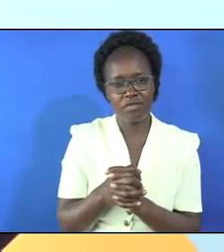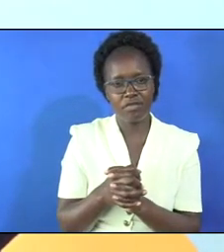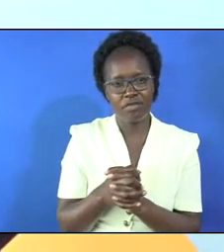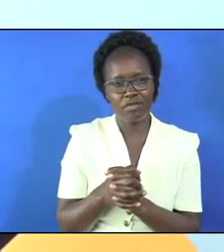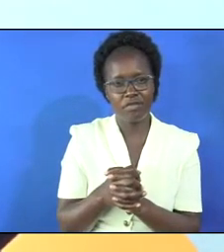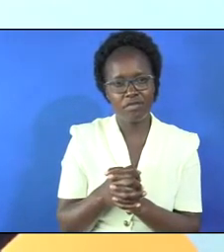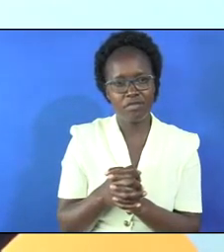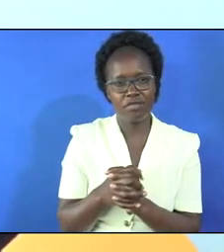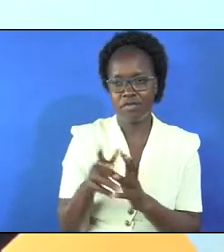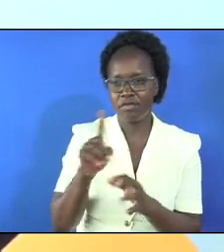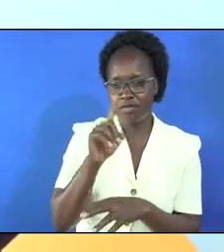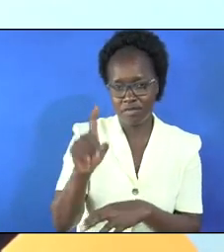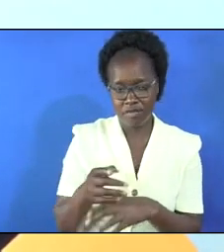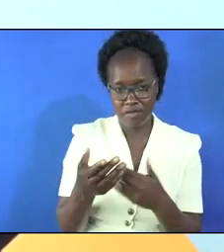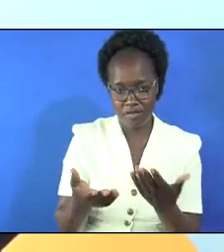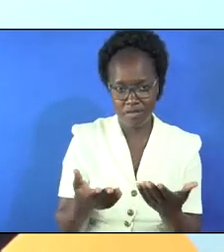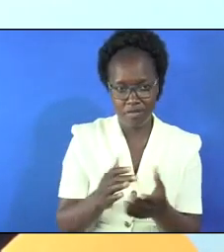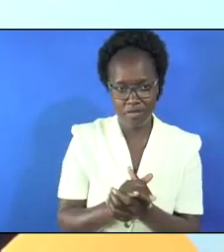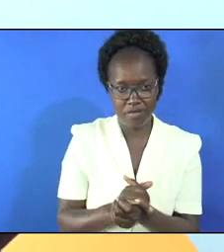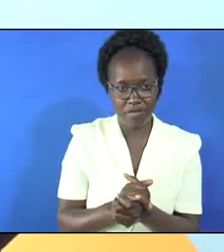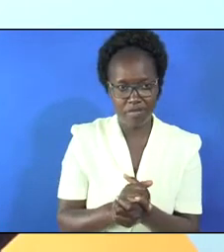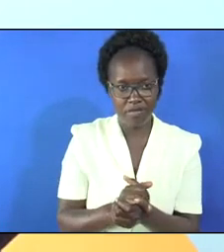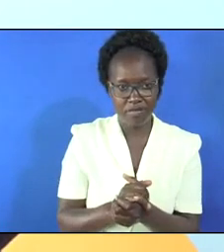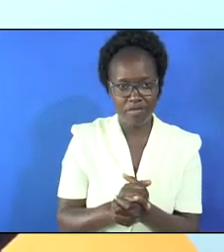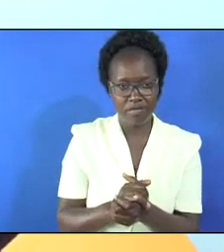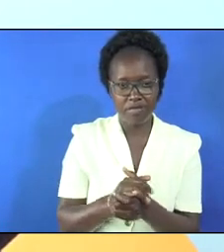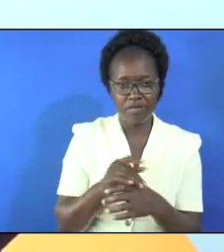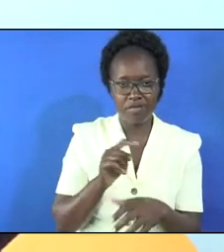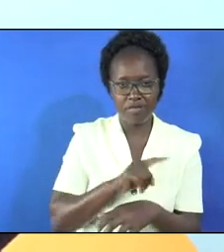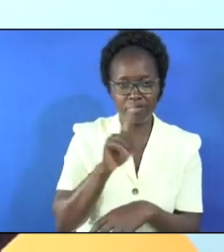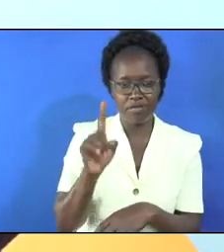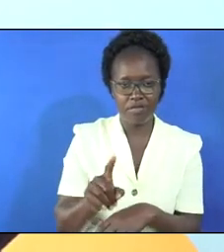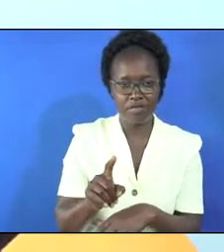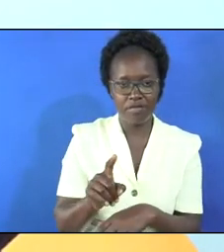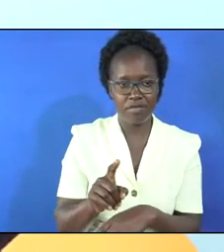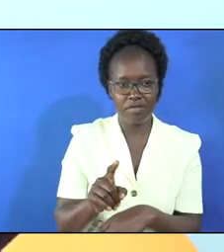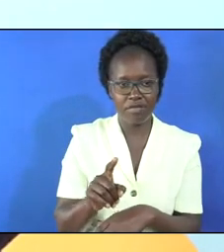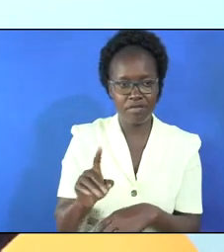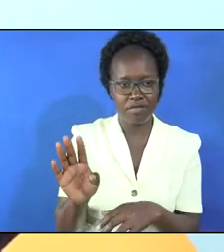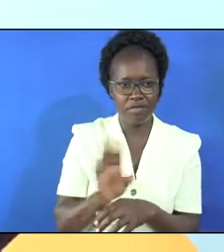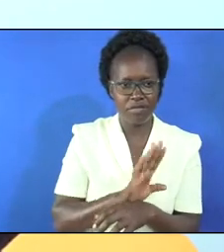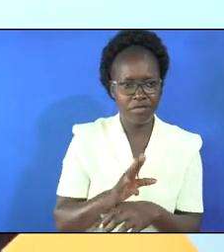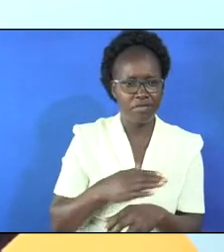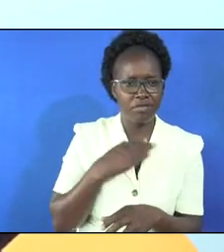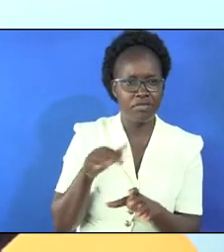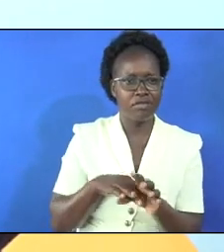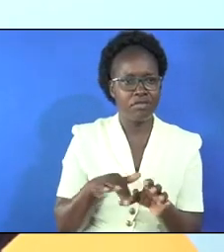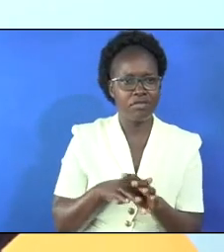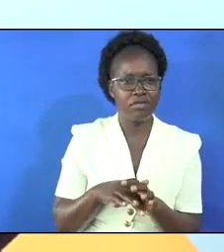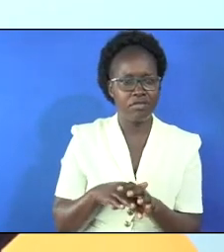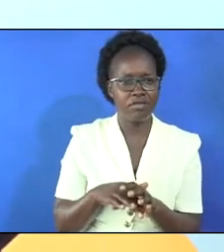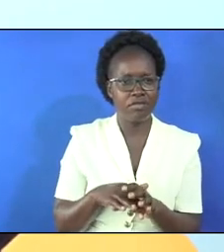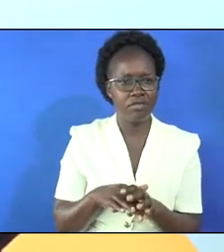let the exam come when the exam came i was busy visiting members